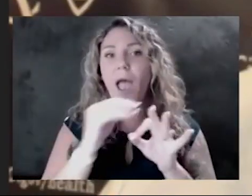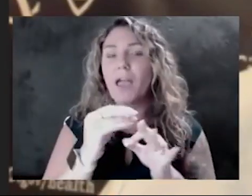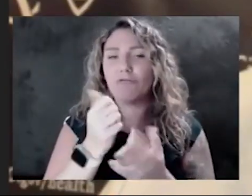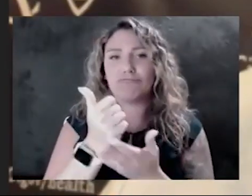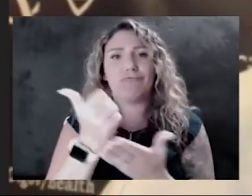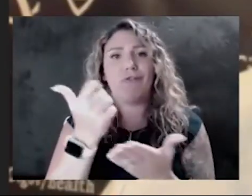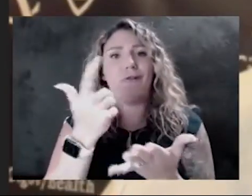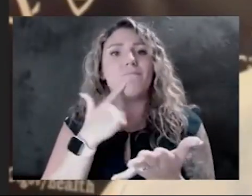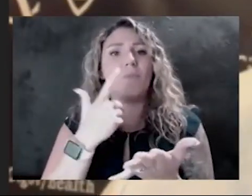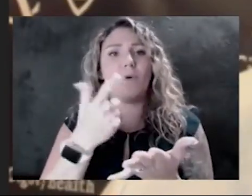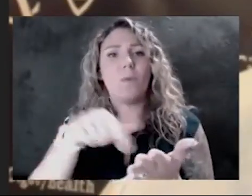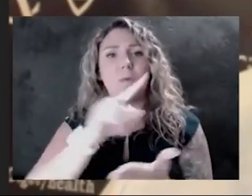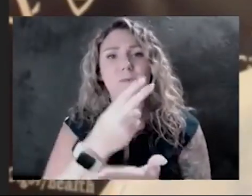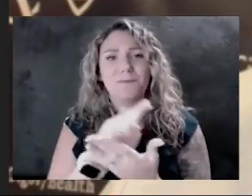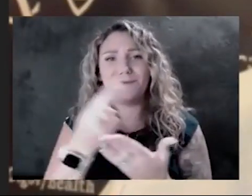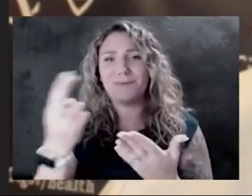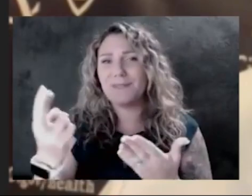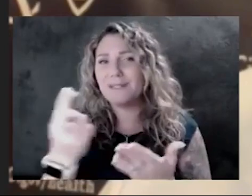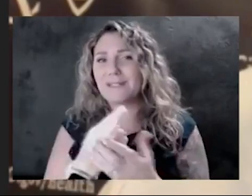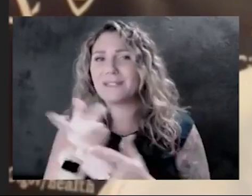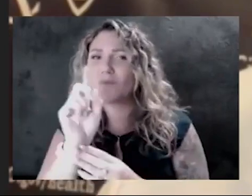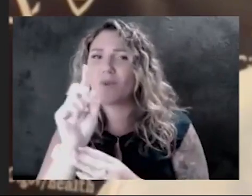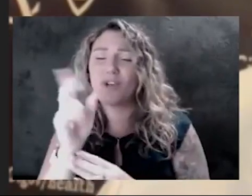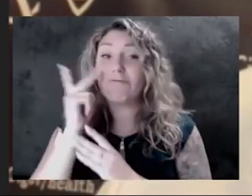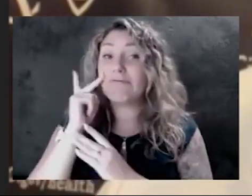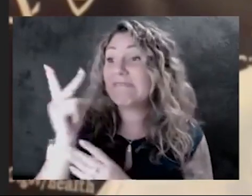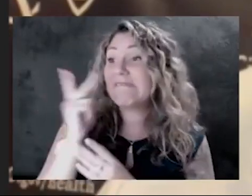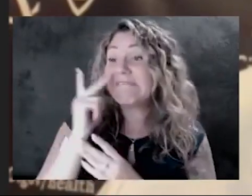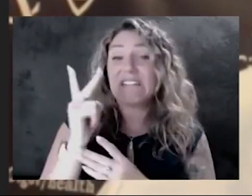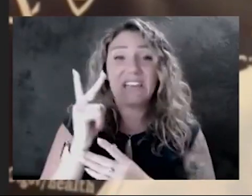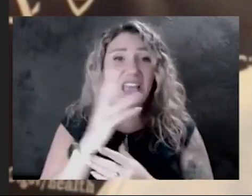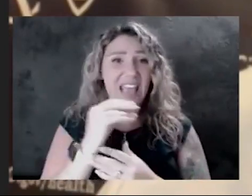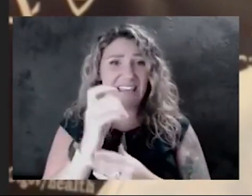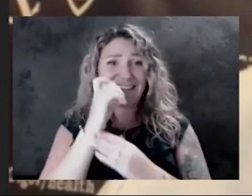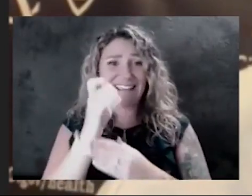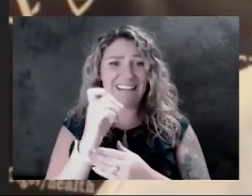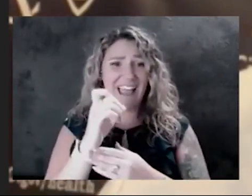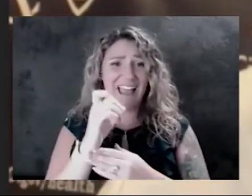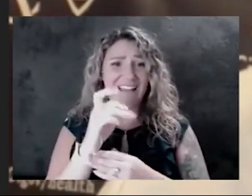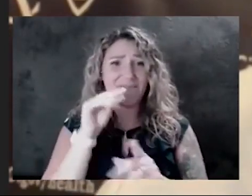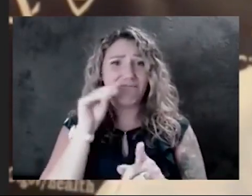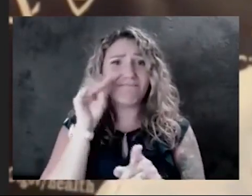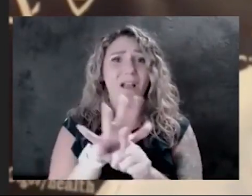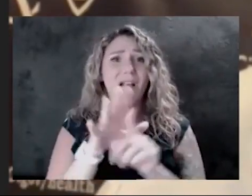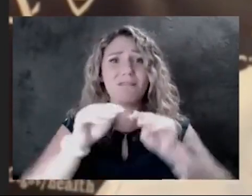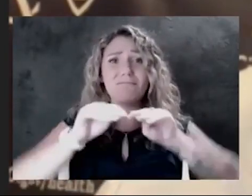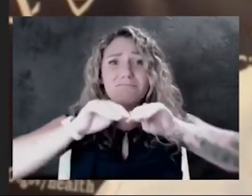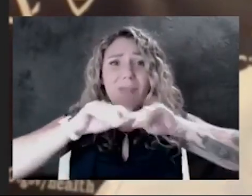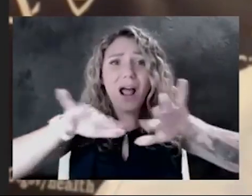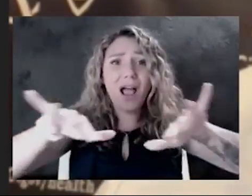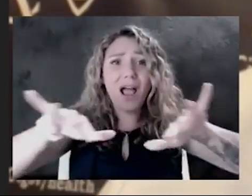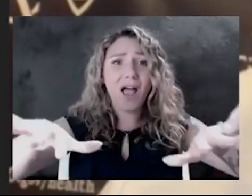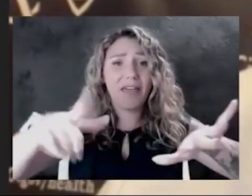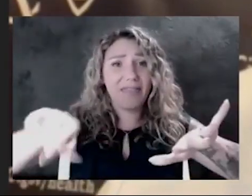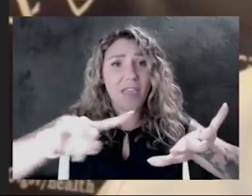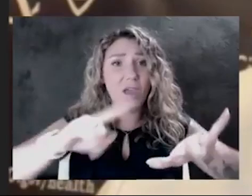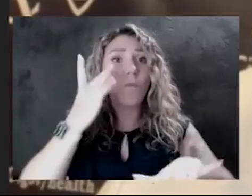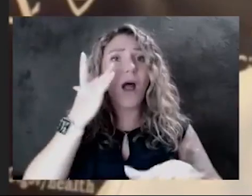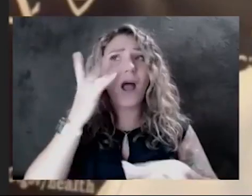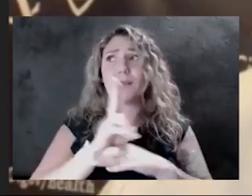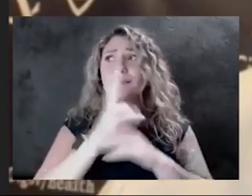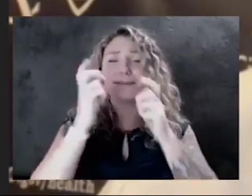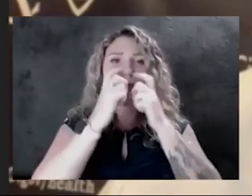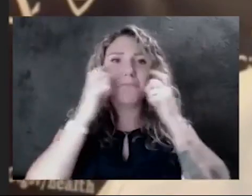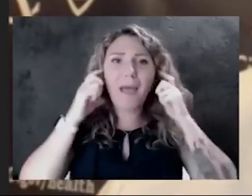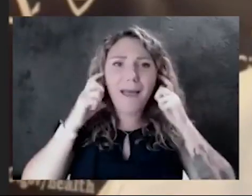patients that are shedding the most virus, and we're not having outbreaks there? It's because they're wearing masks. We weren't having outbreaks there